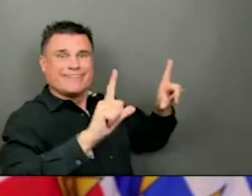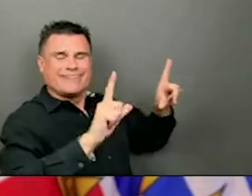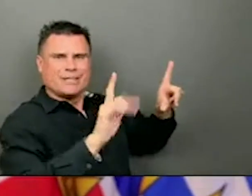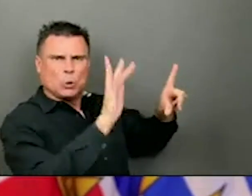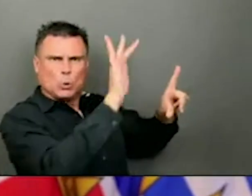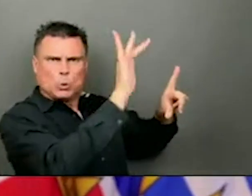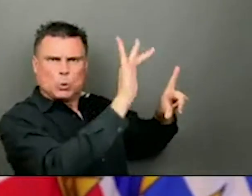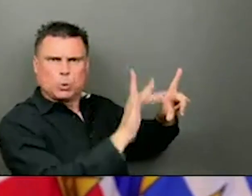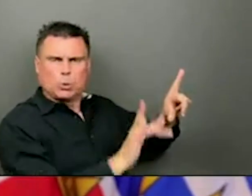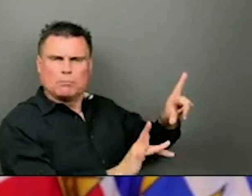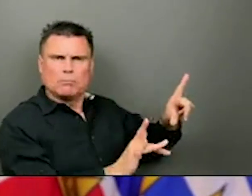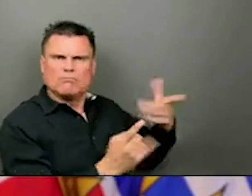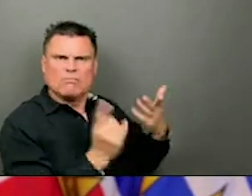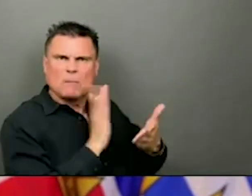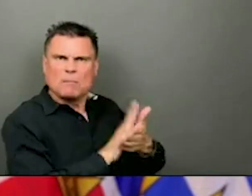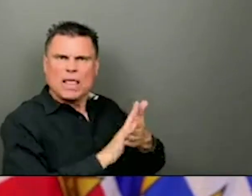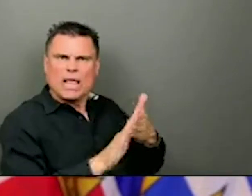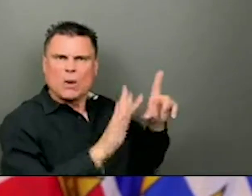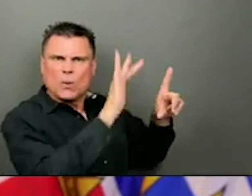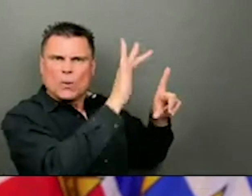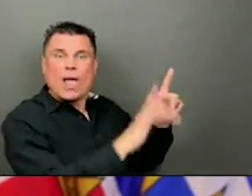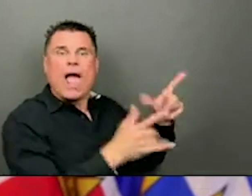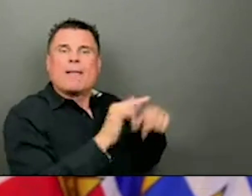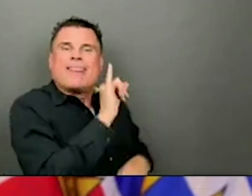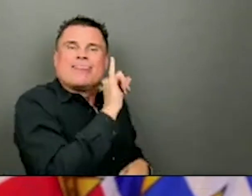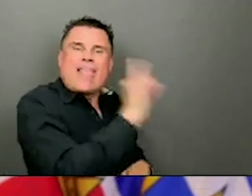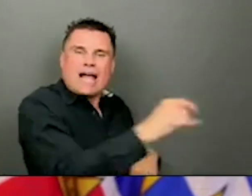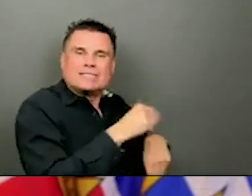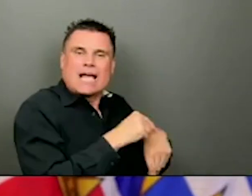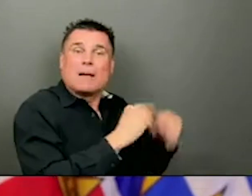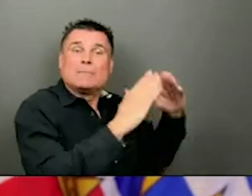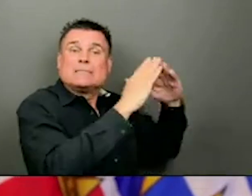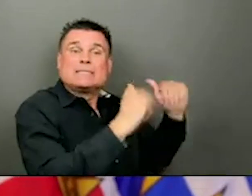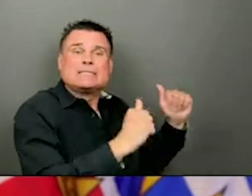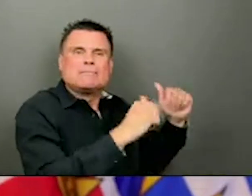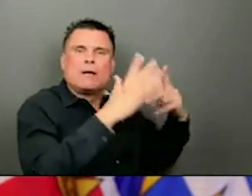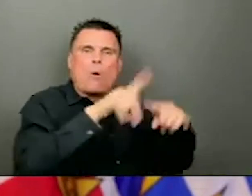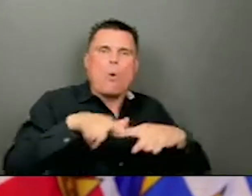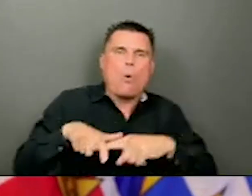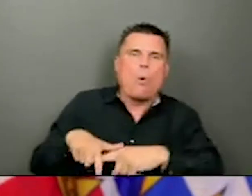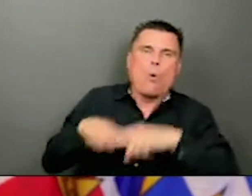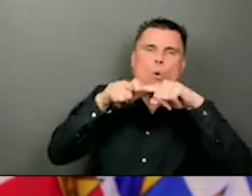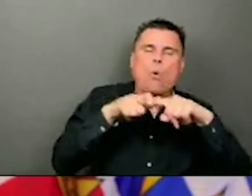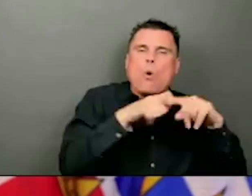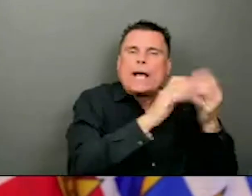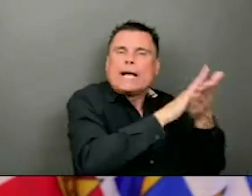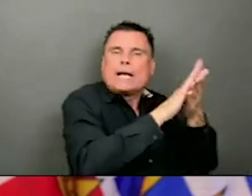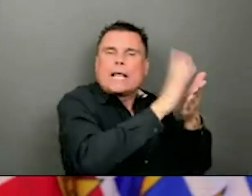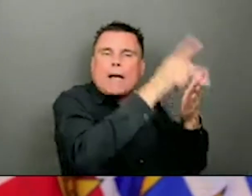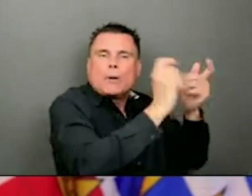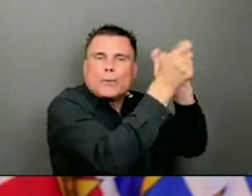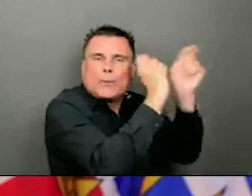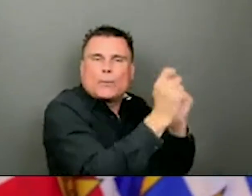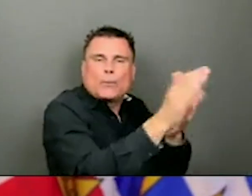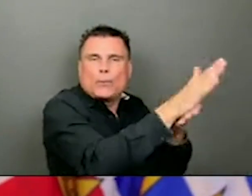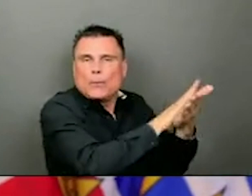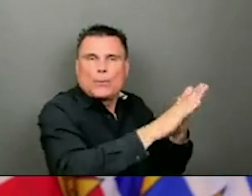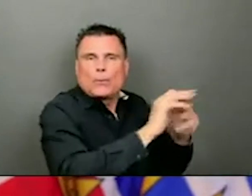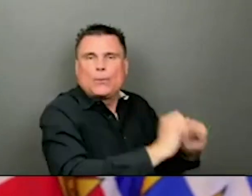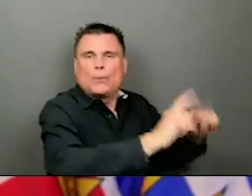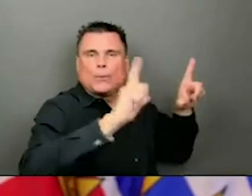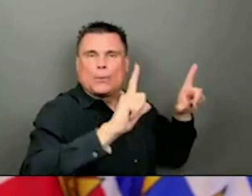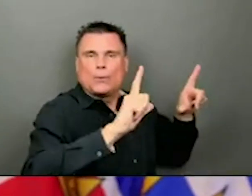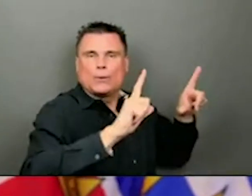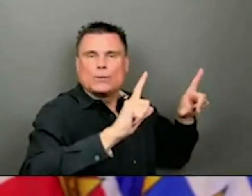call centre as well had some issues, particularly on Saturday, with keeping up with volumes. So I